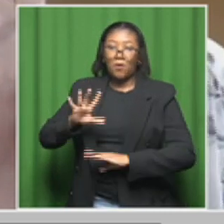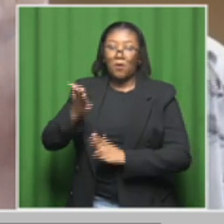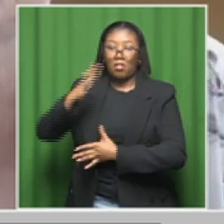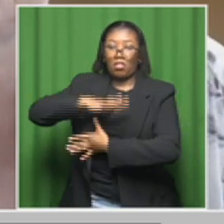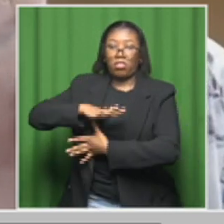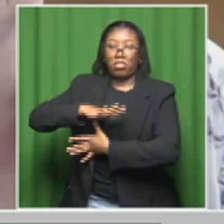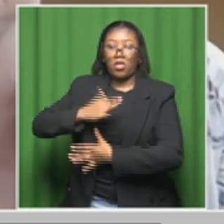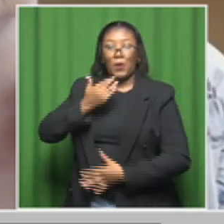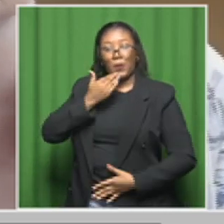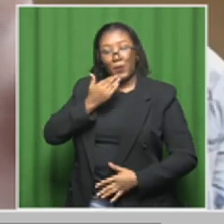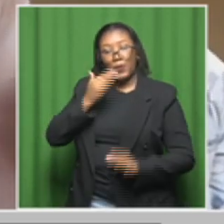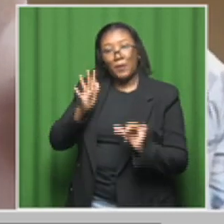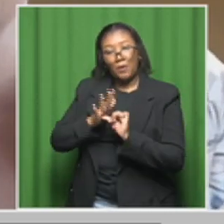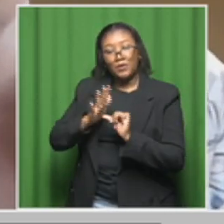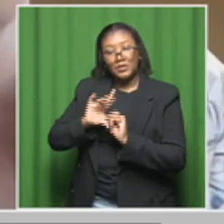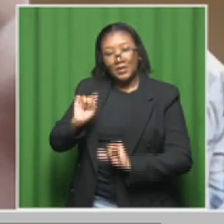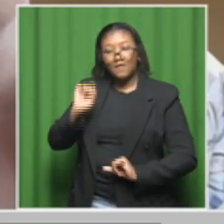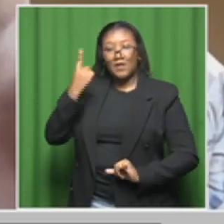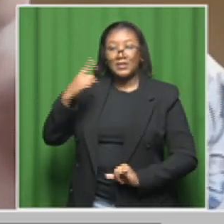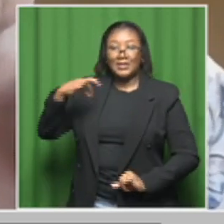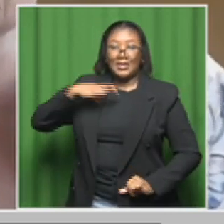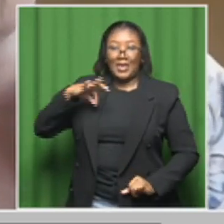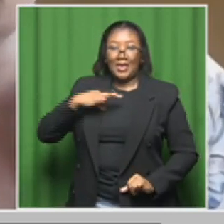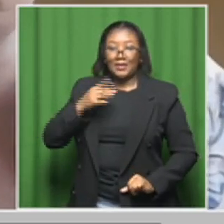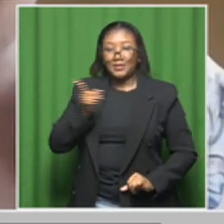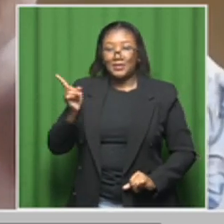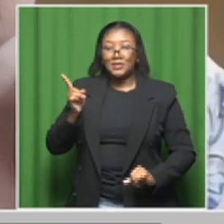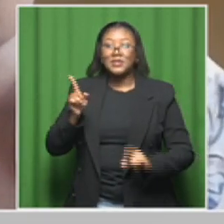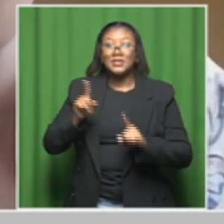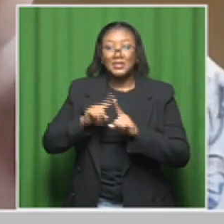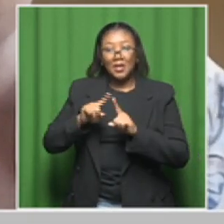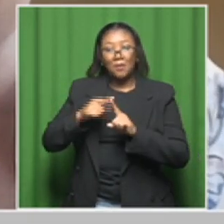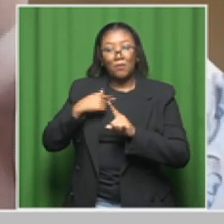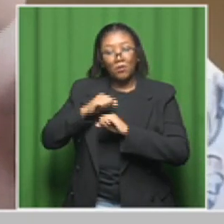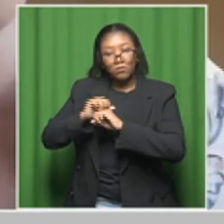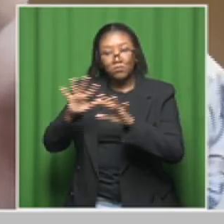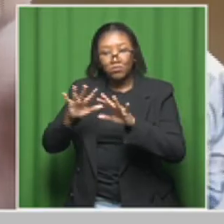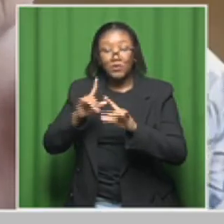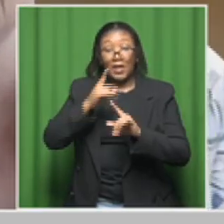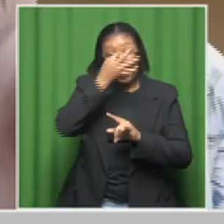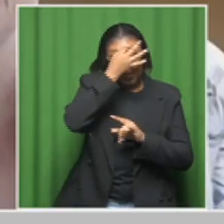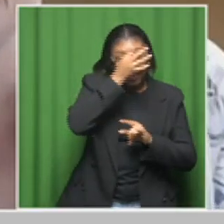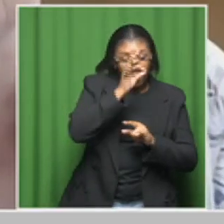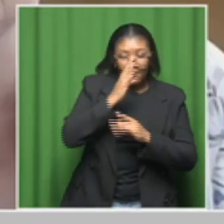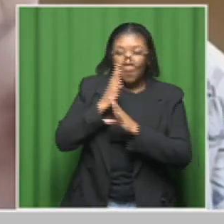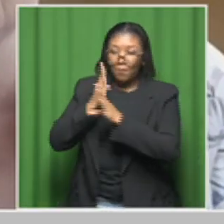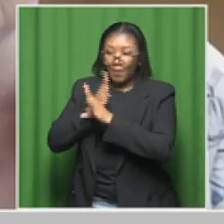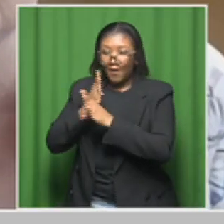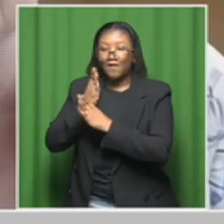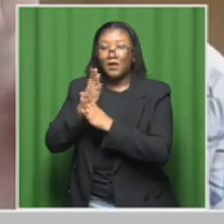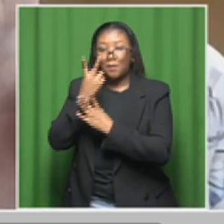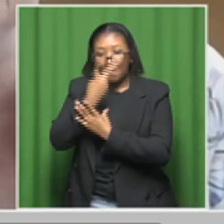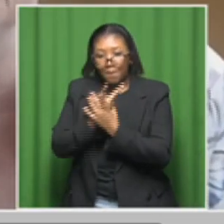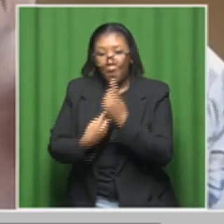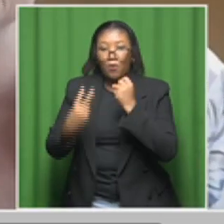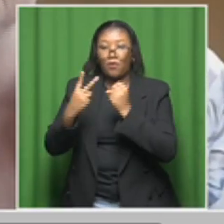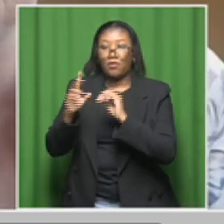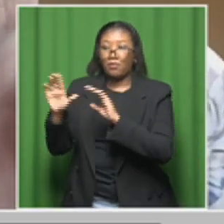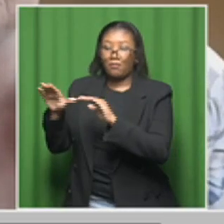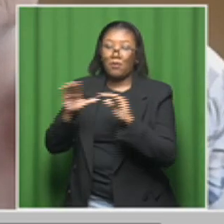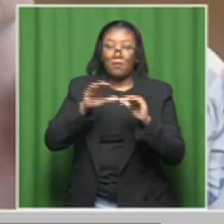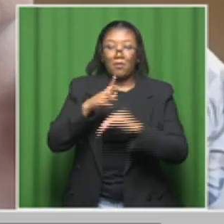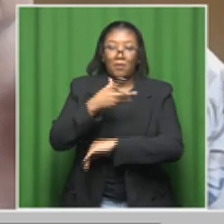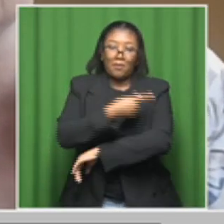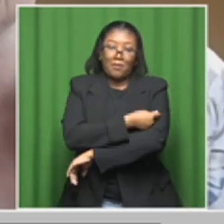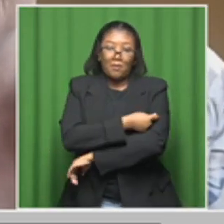I indicated, we are expanding to girls in private and independent schools. And we are also offering catch-up